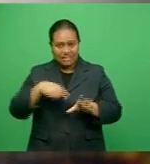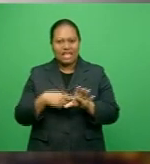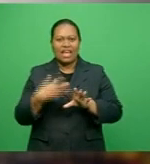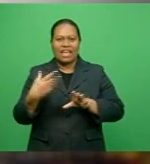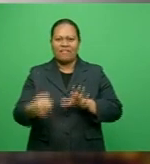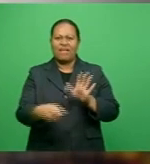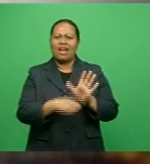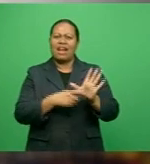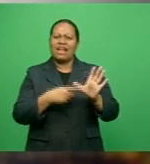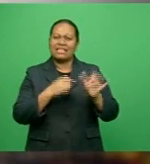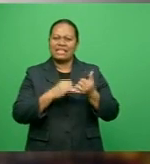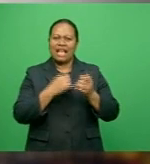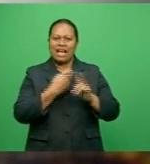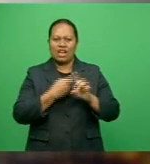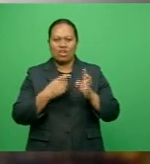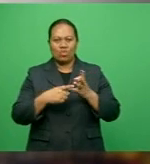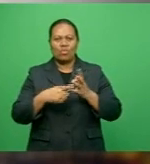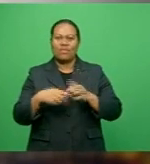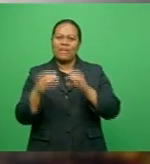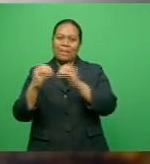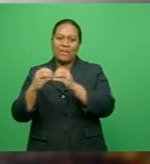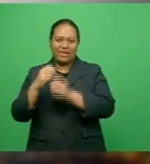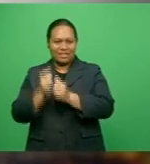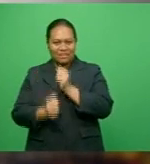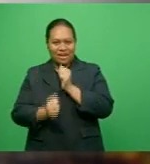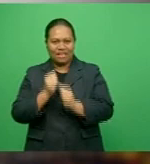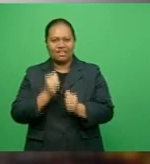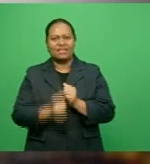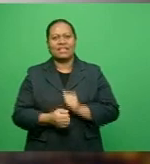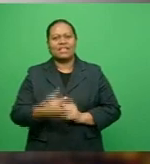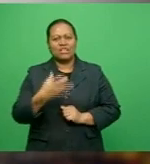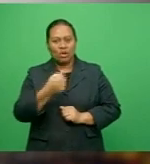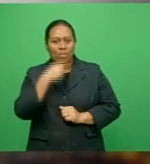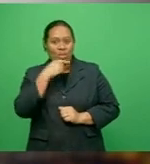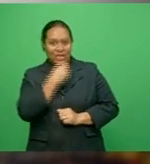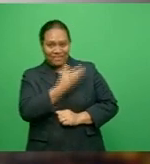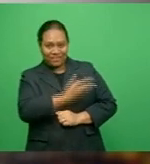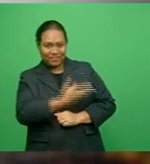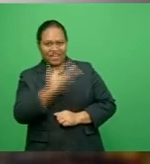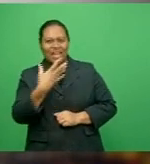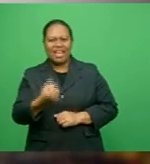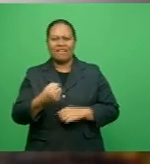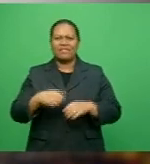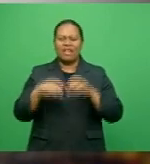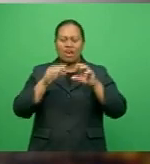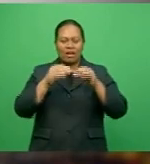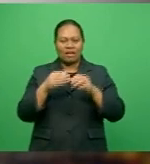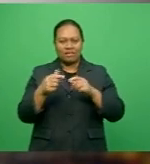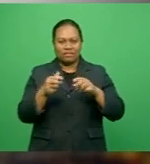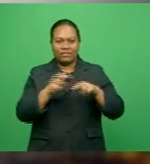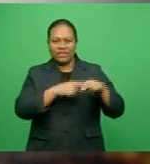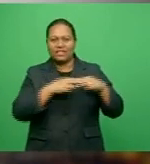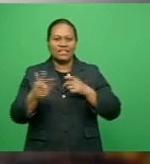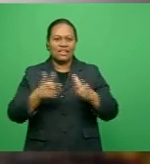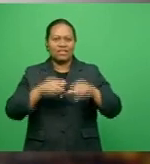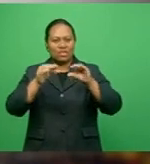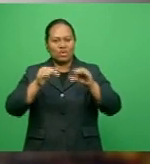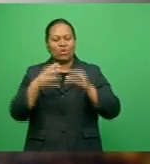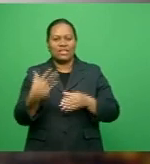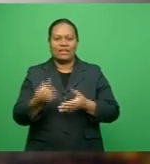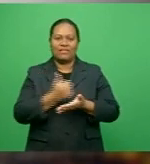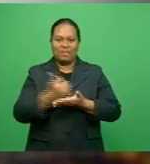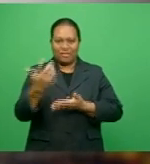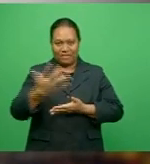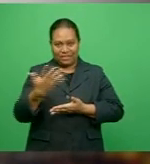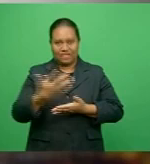Rasaku of the FDS Barbarian Brothers. Kaminyeli Rasaku may be the answer to Gareth Beber's missing link in the rover's position. Beber